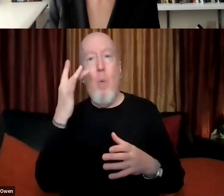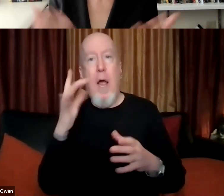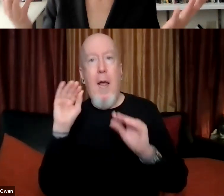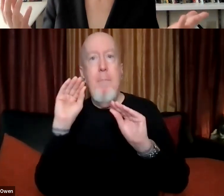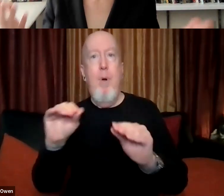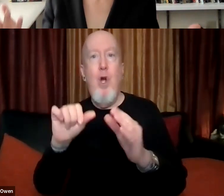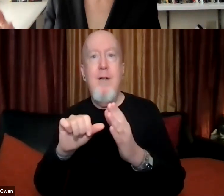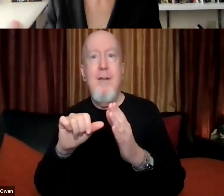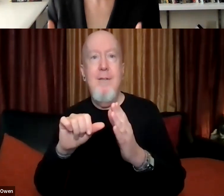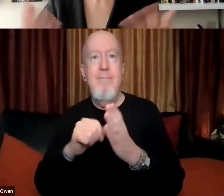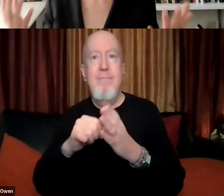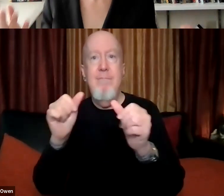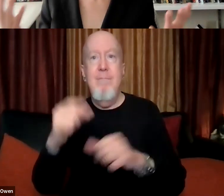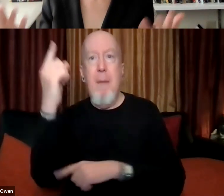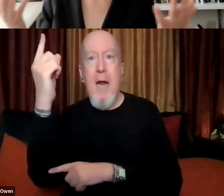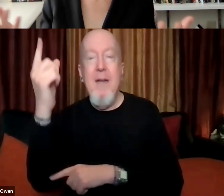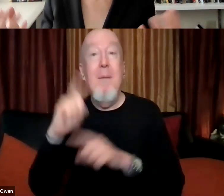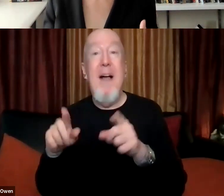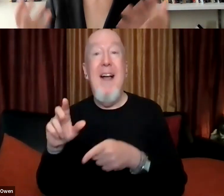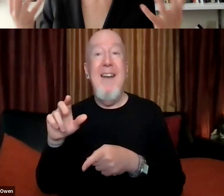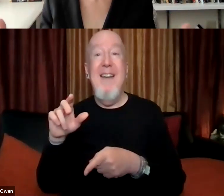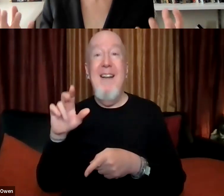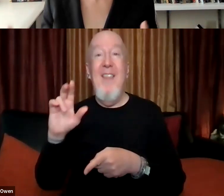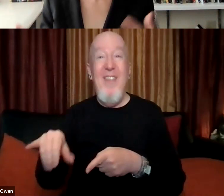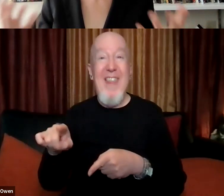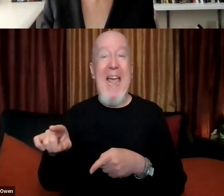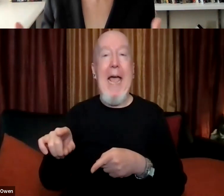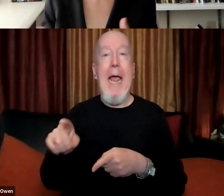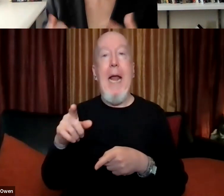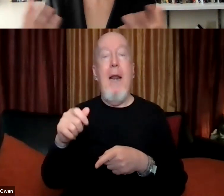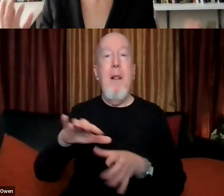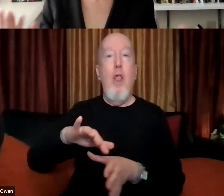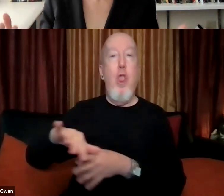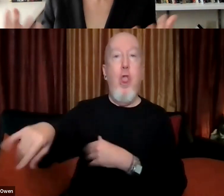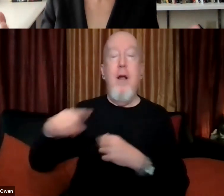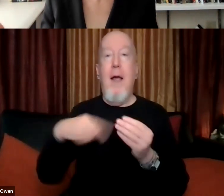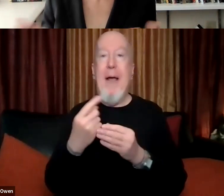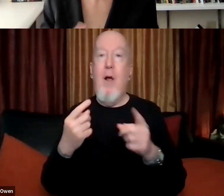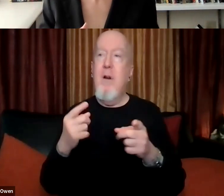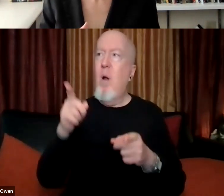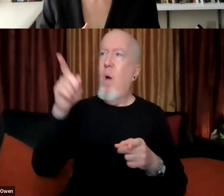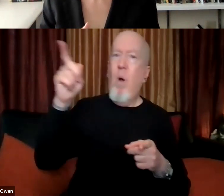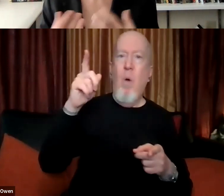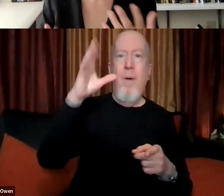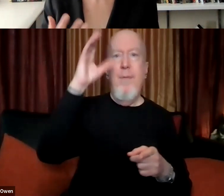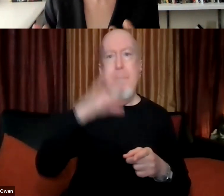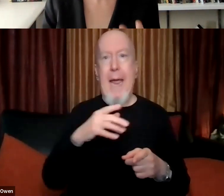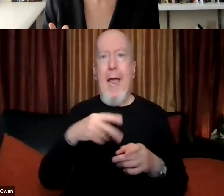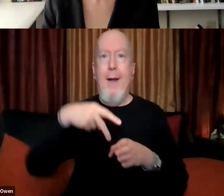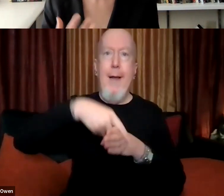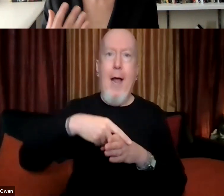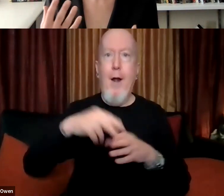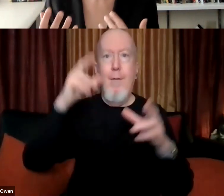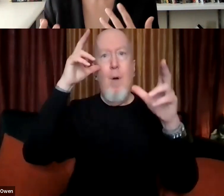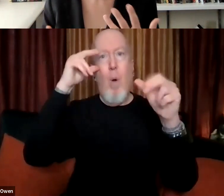submerged by the form of the man on the horse, the monumental, unchanging, noble mean. And, and so I think